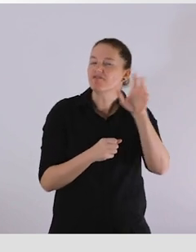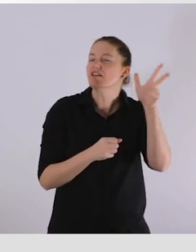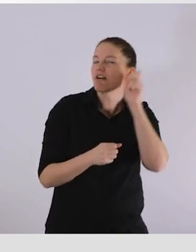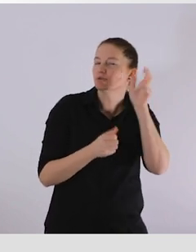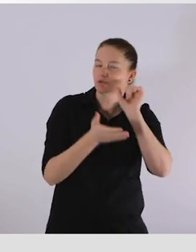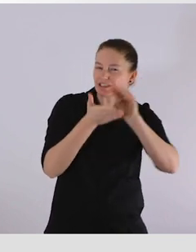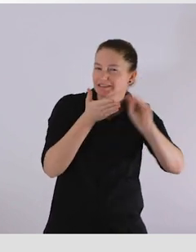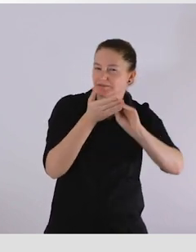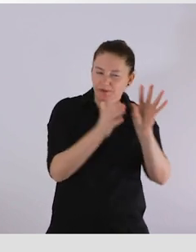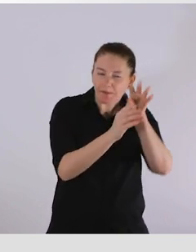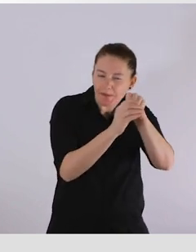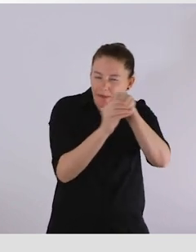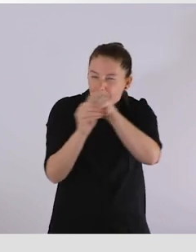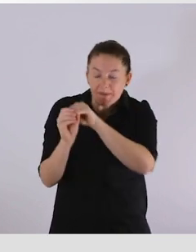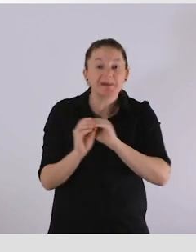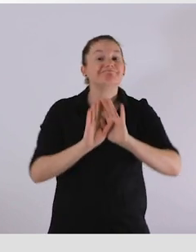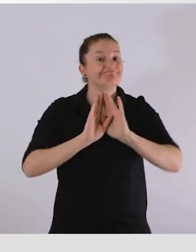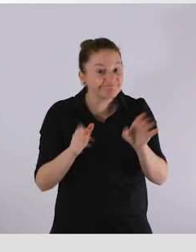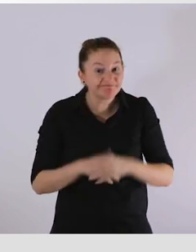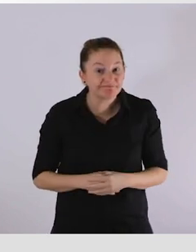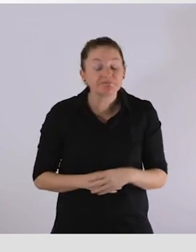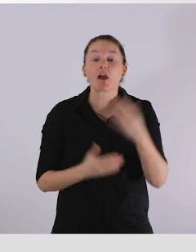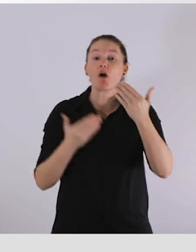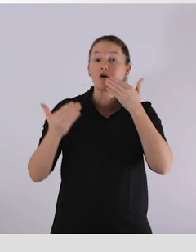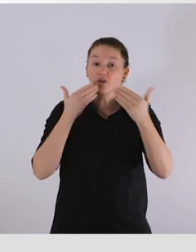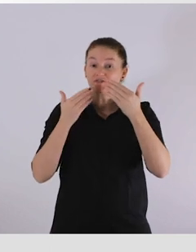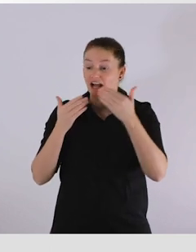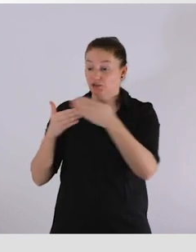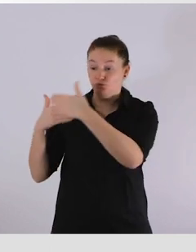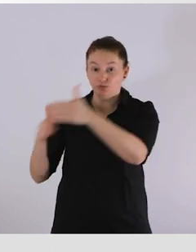individual headsets available in all three conference rooms.